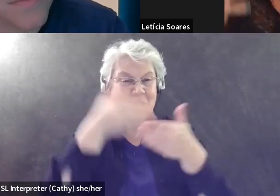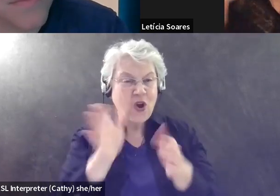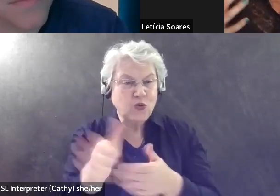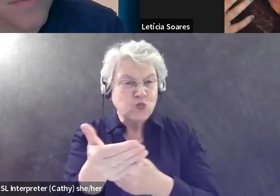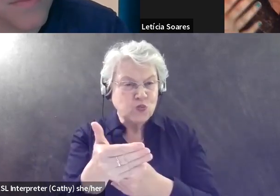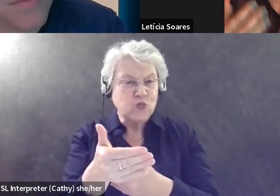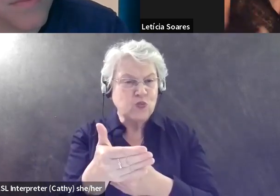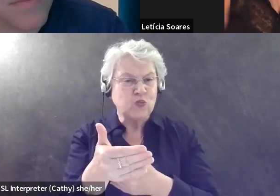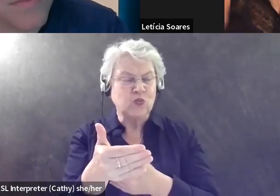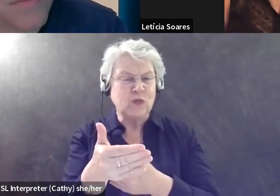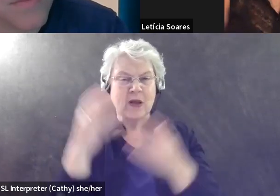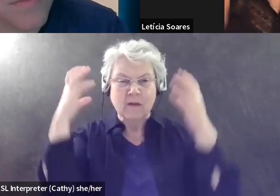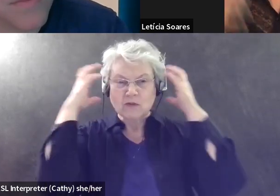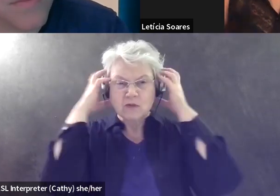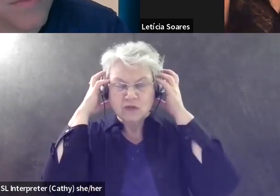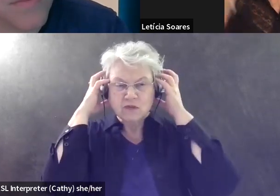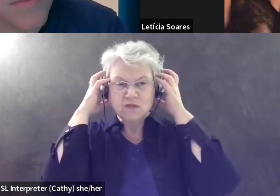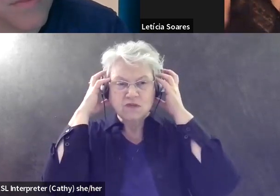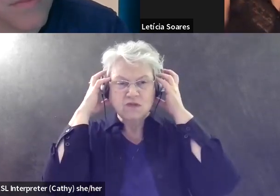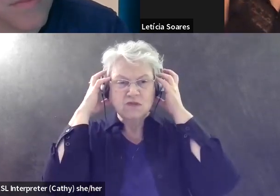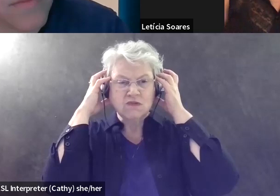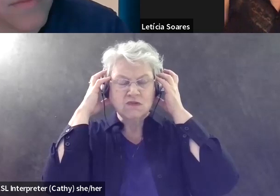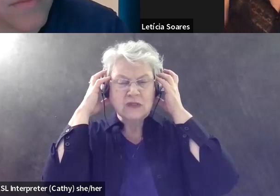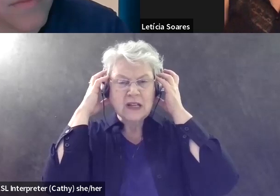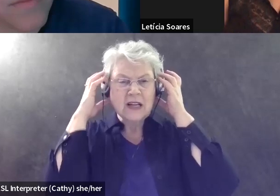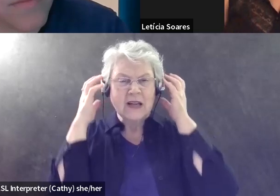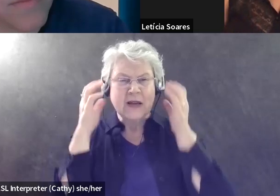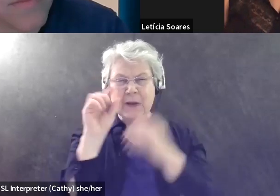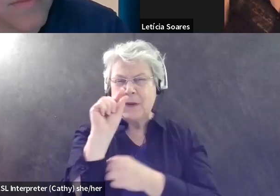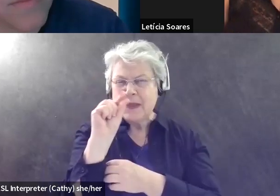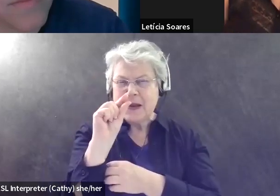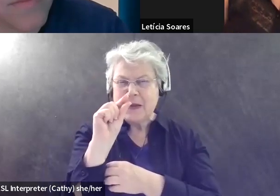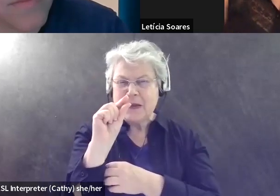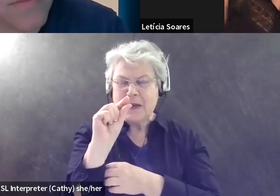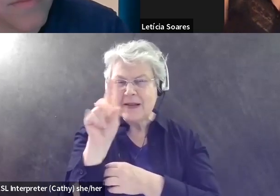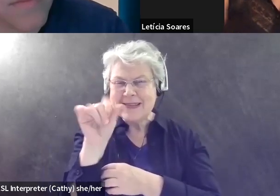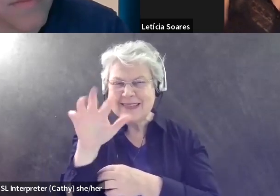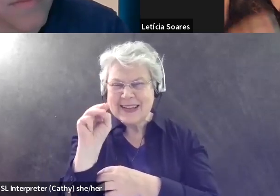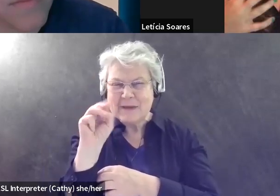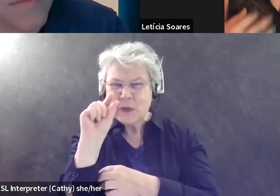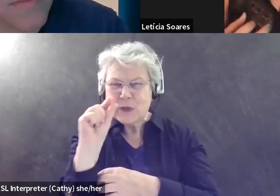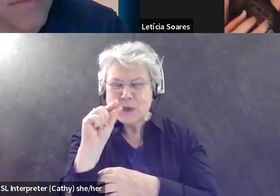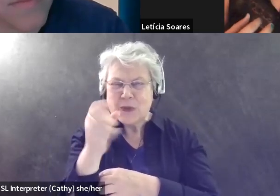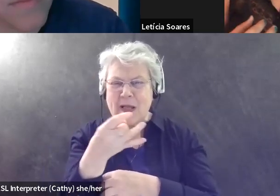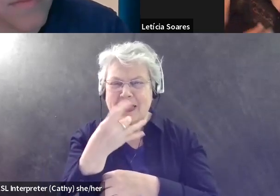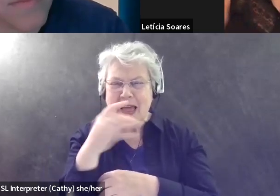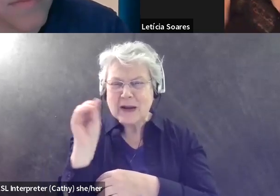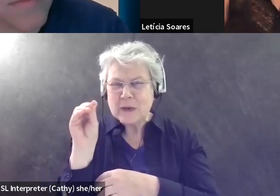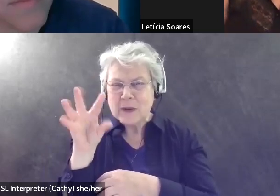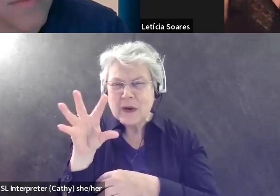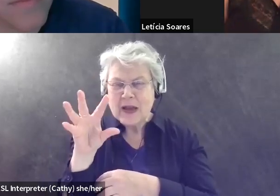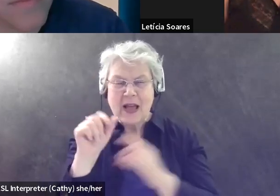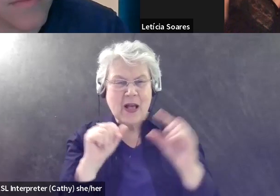with headphones, you know, very little light, dim light, and a little stimulation.